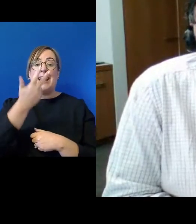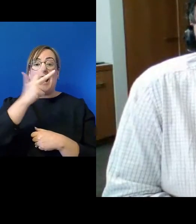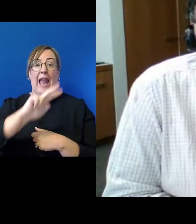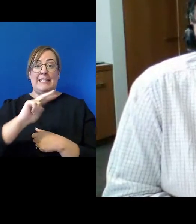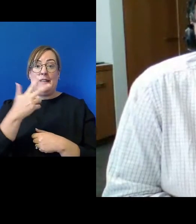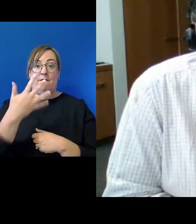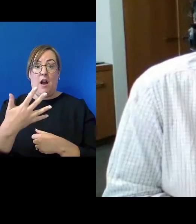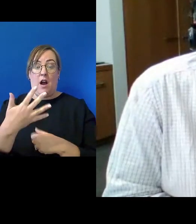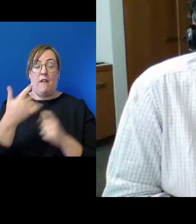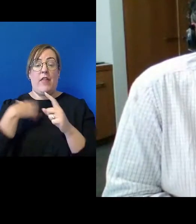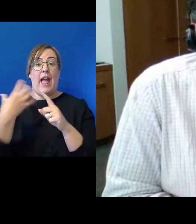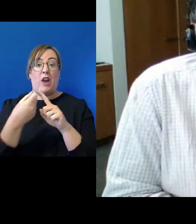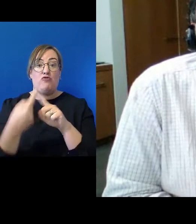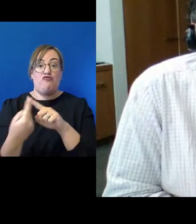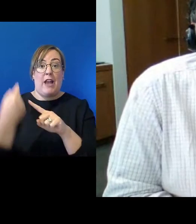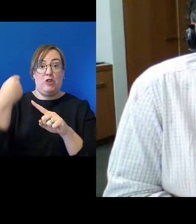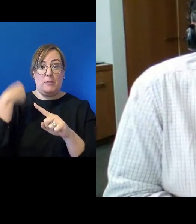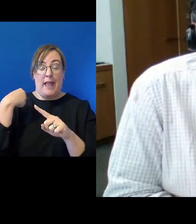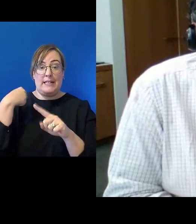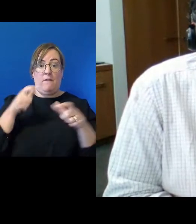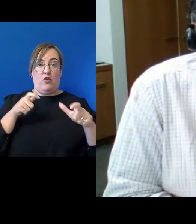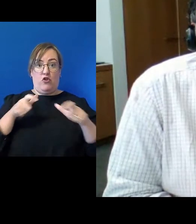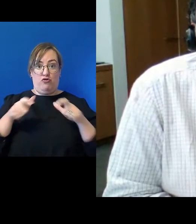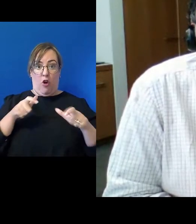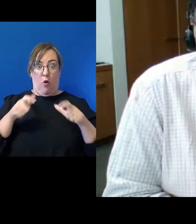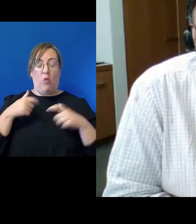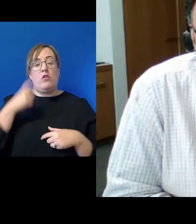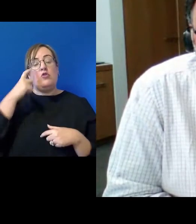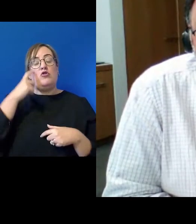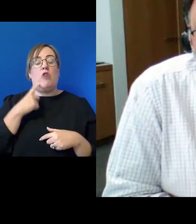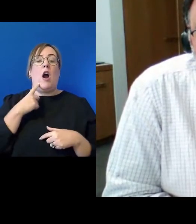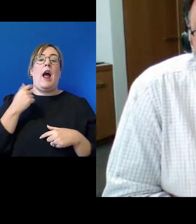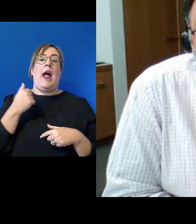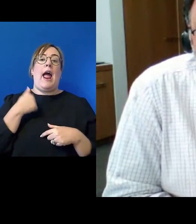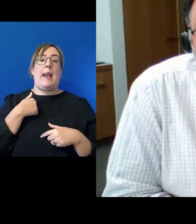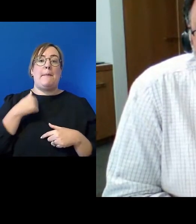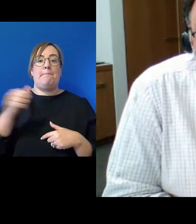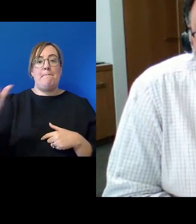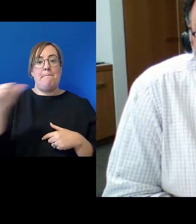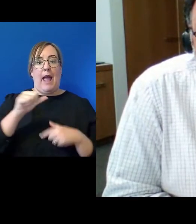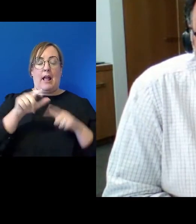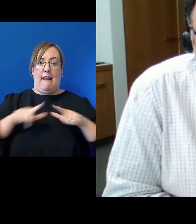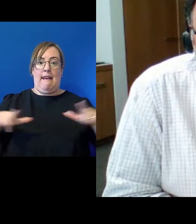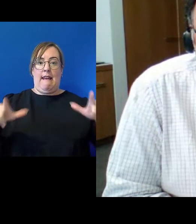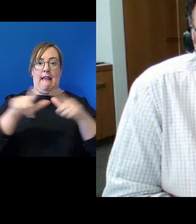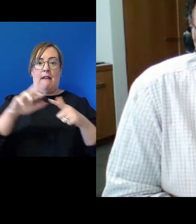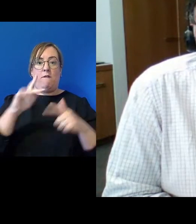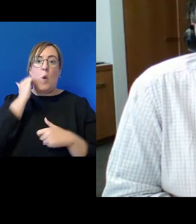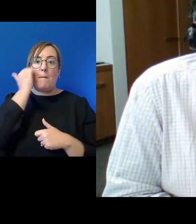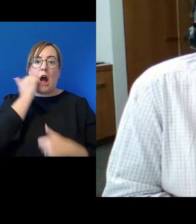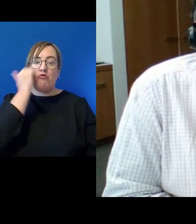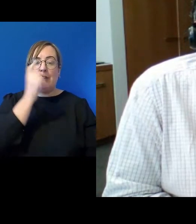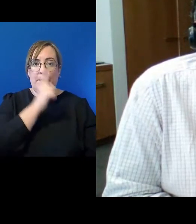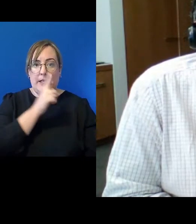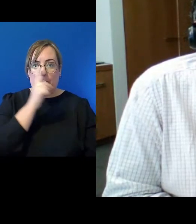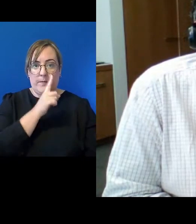retrospective jurisdiction to deal with the historical process of loss that I have talked about. It was